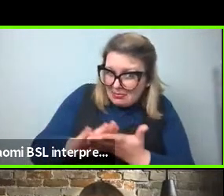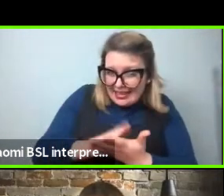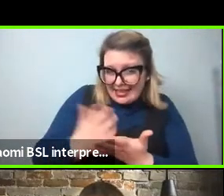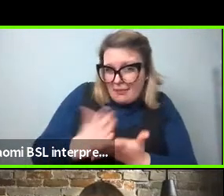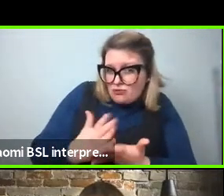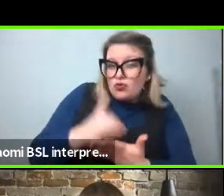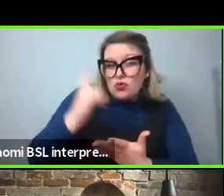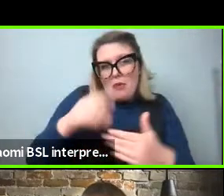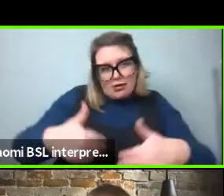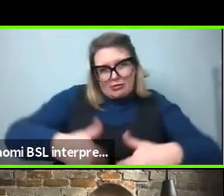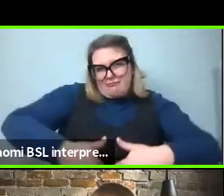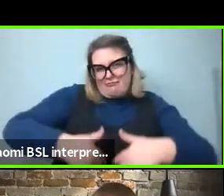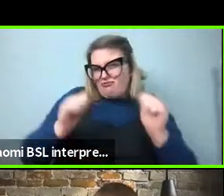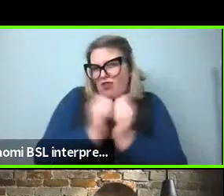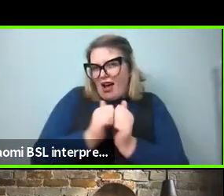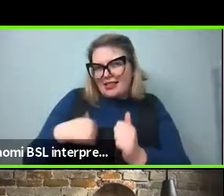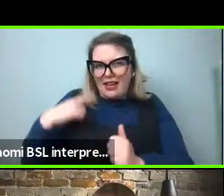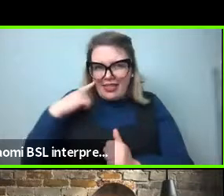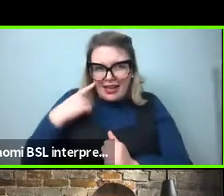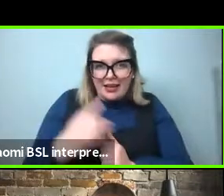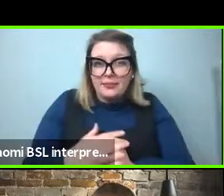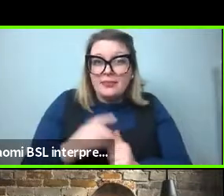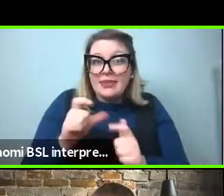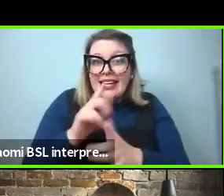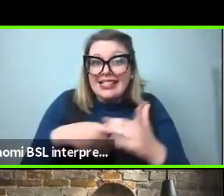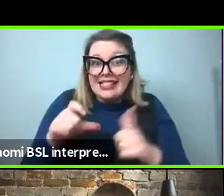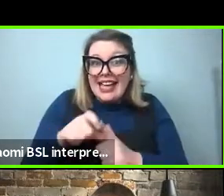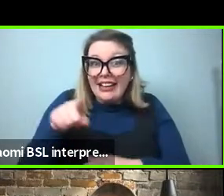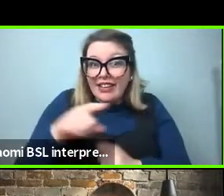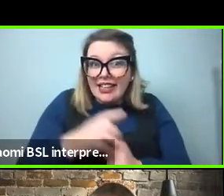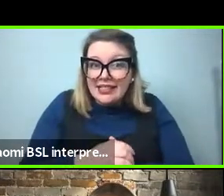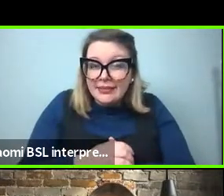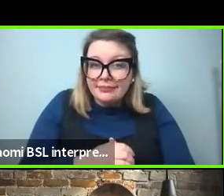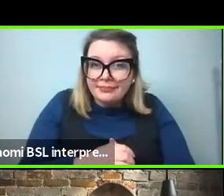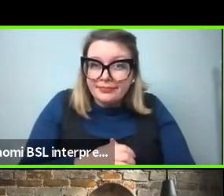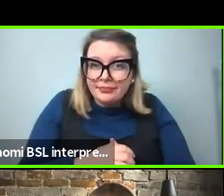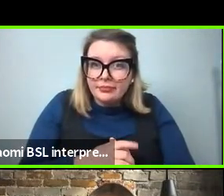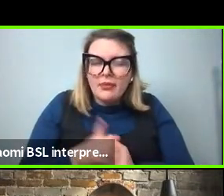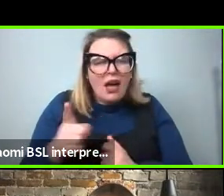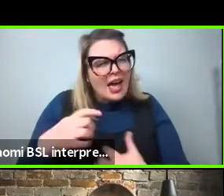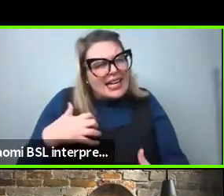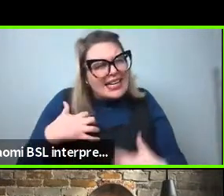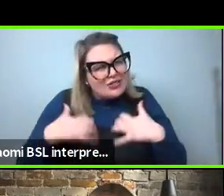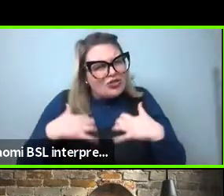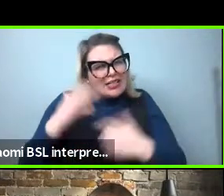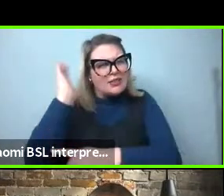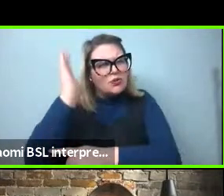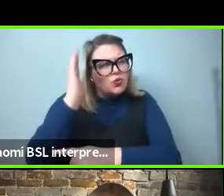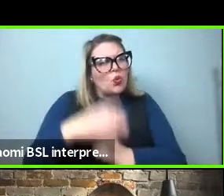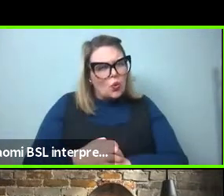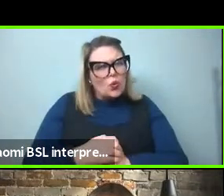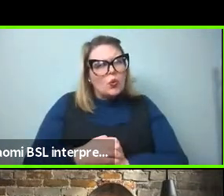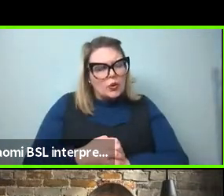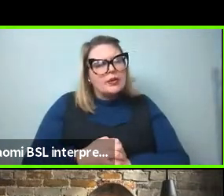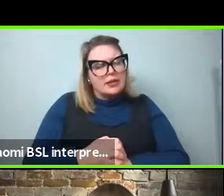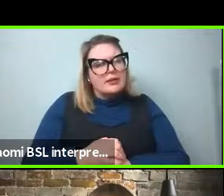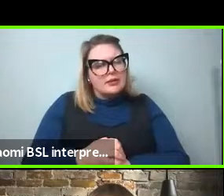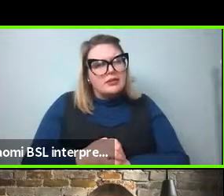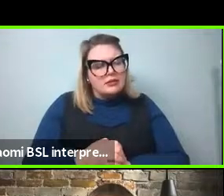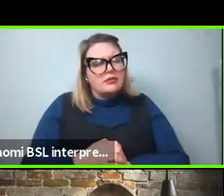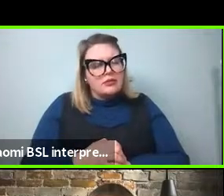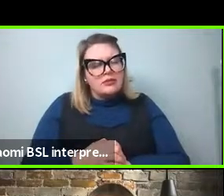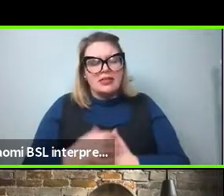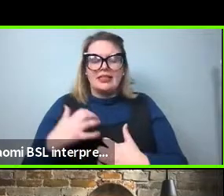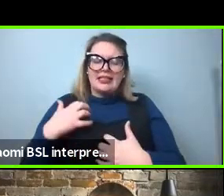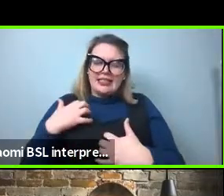David, thank you. I also really enjoyed the talk and I think it's quite a sort of minimalist thing to do actually to attempt to